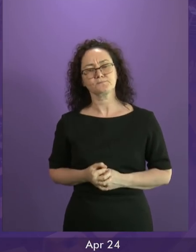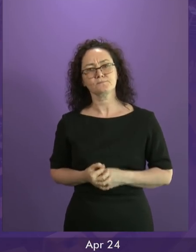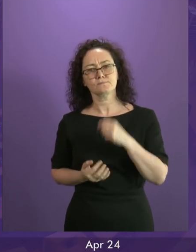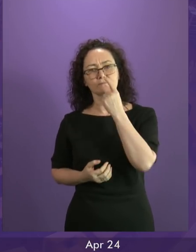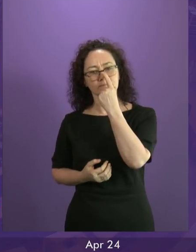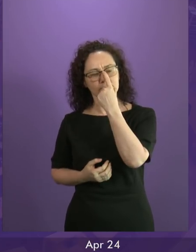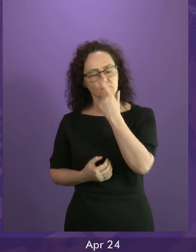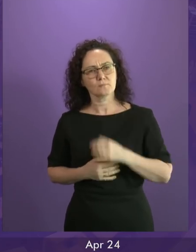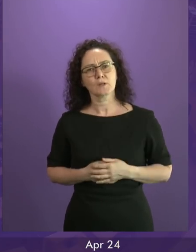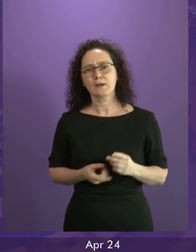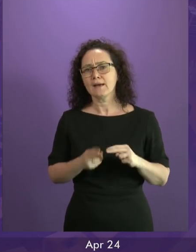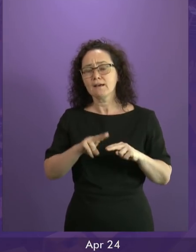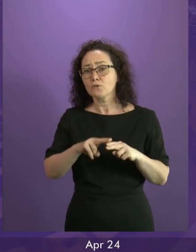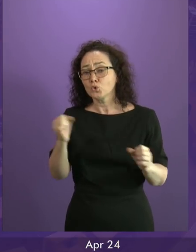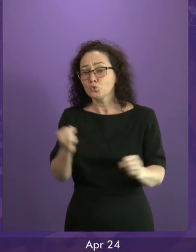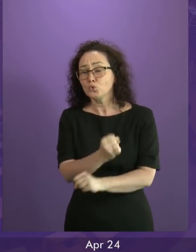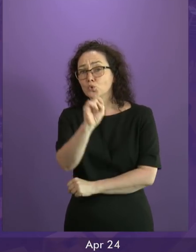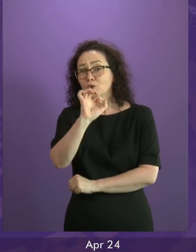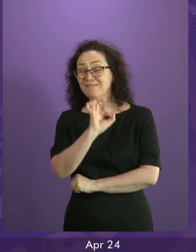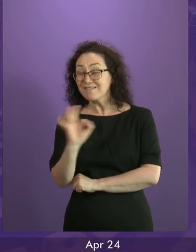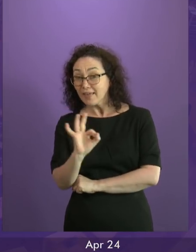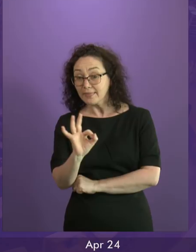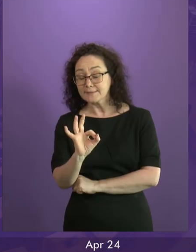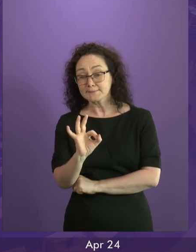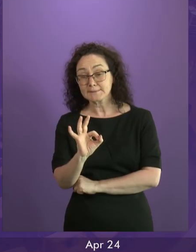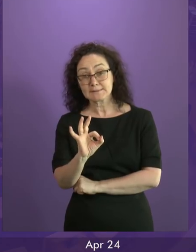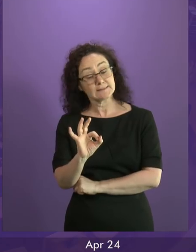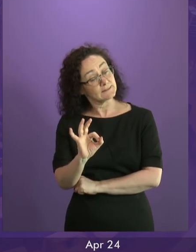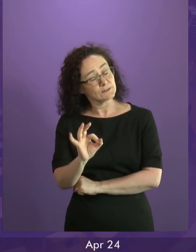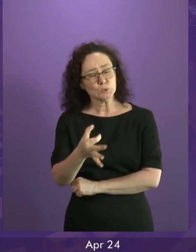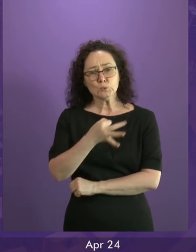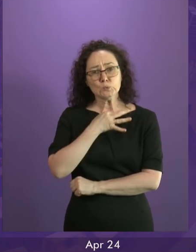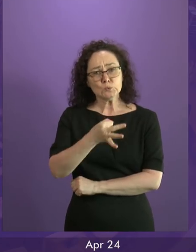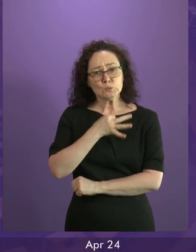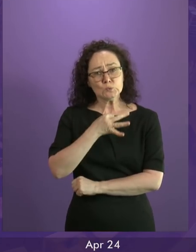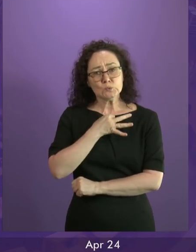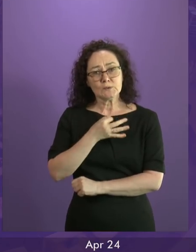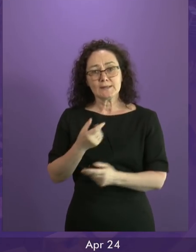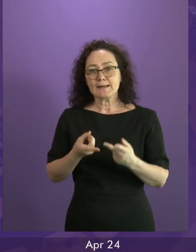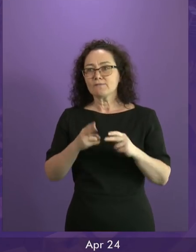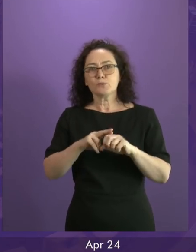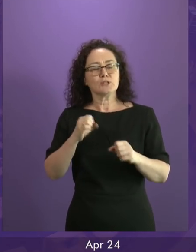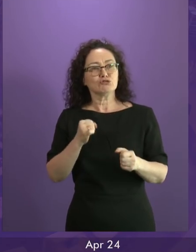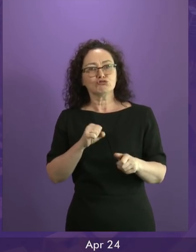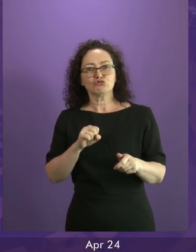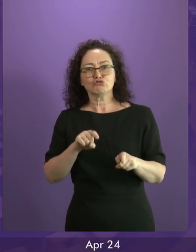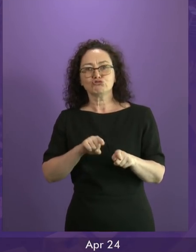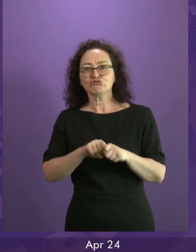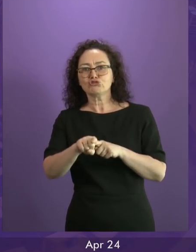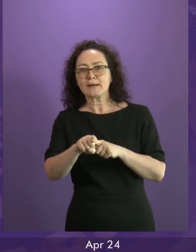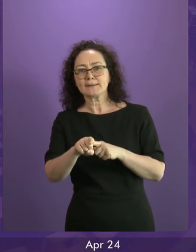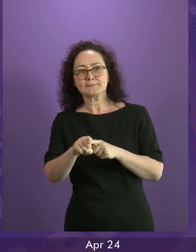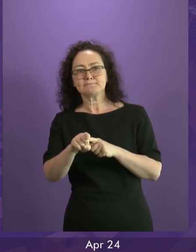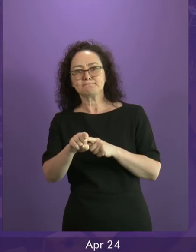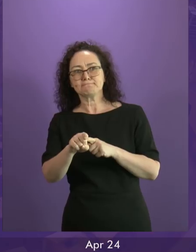severe. If we are unable to stop or even mitigate Brexit, we will find it harder to export our goods and services